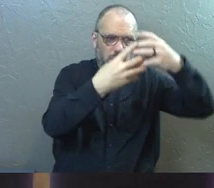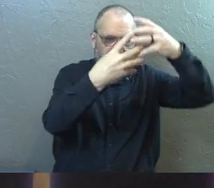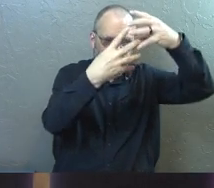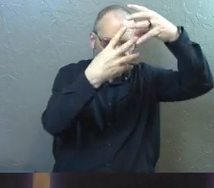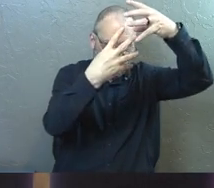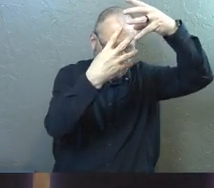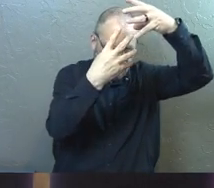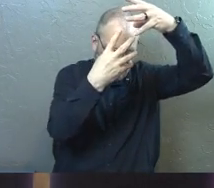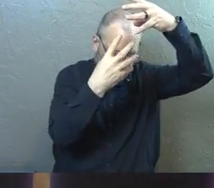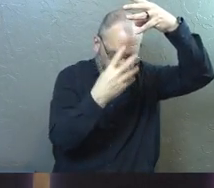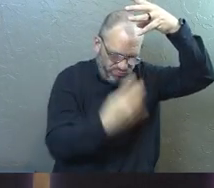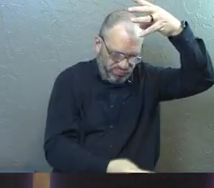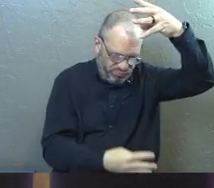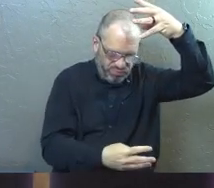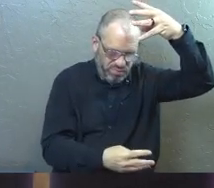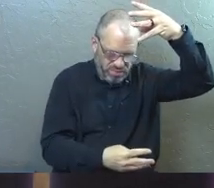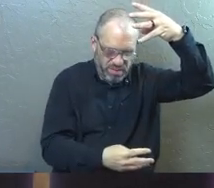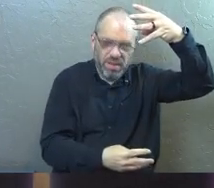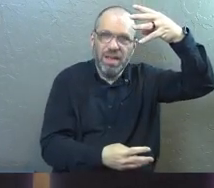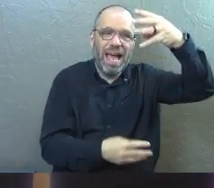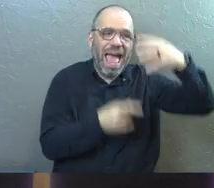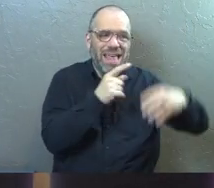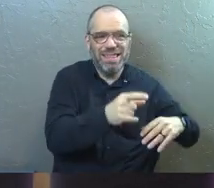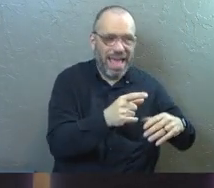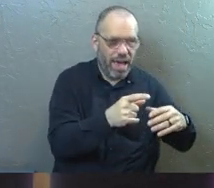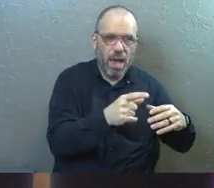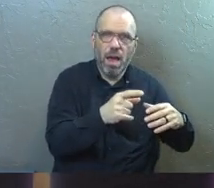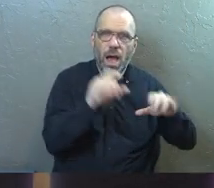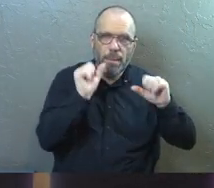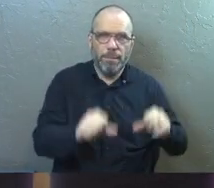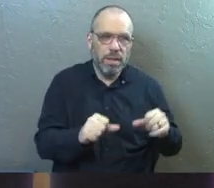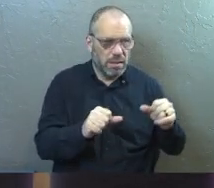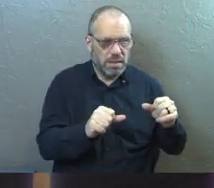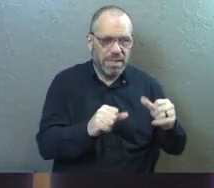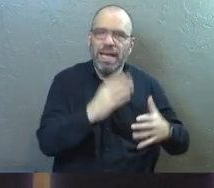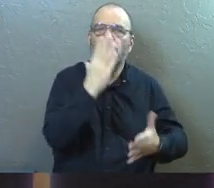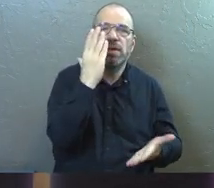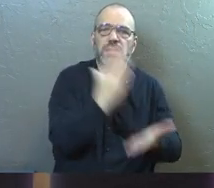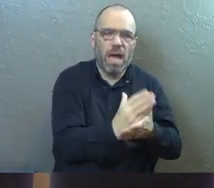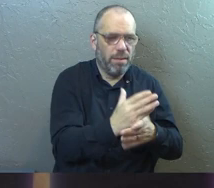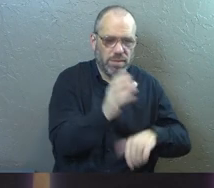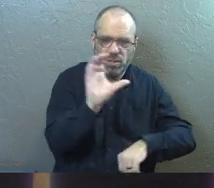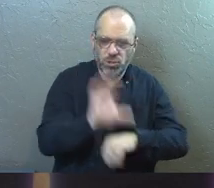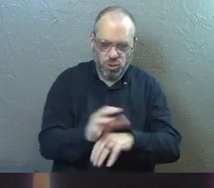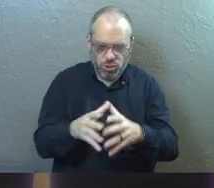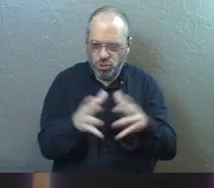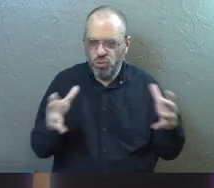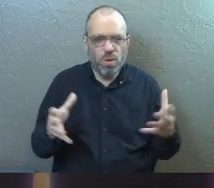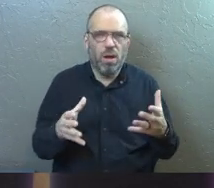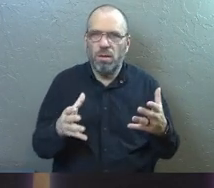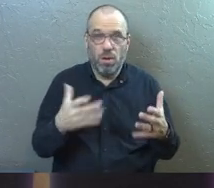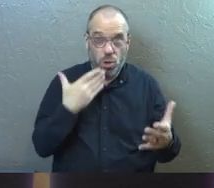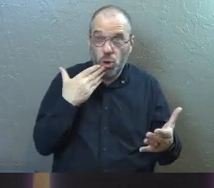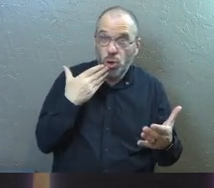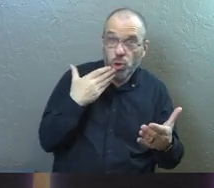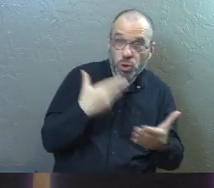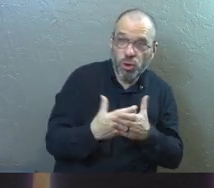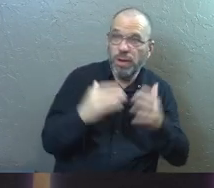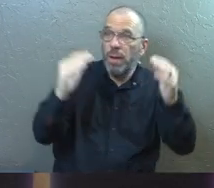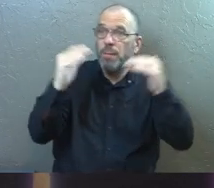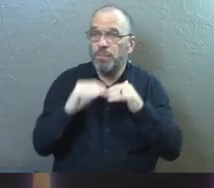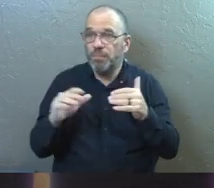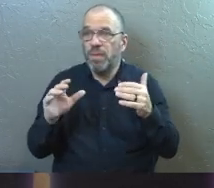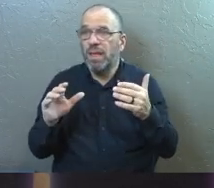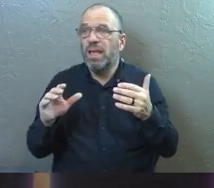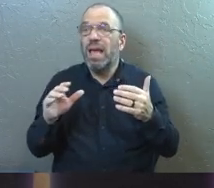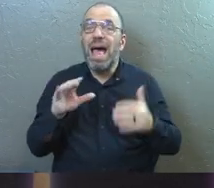and on. And this would have put a lid on their ability to grow or develop as a church. It would not have been good. Next, it